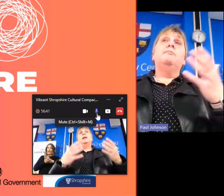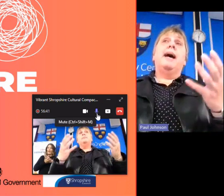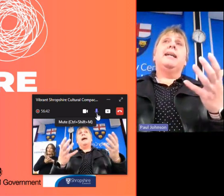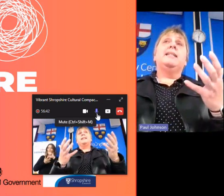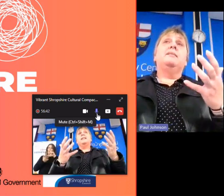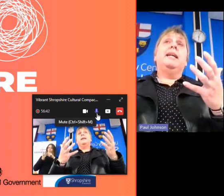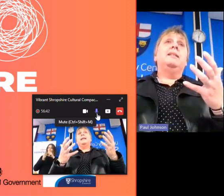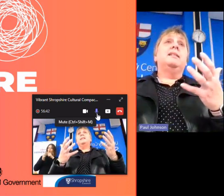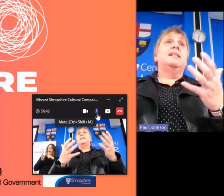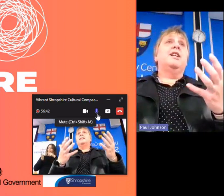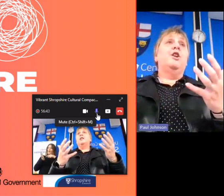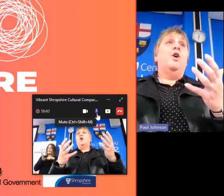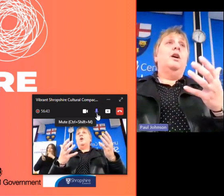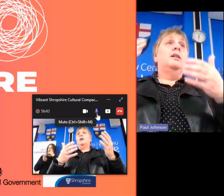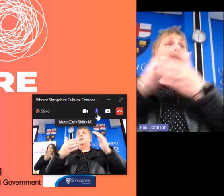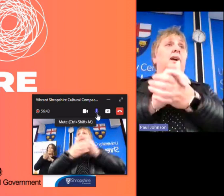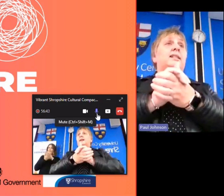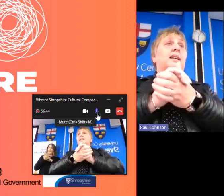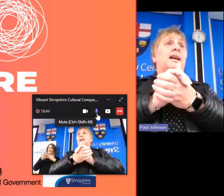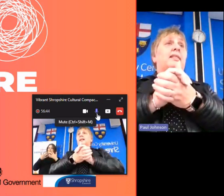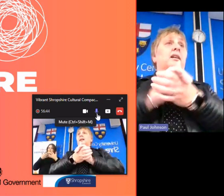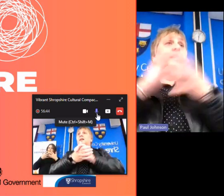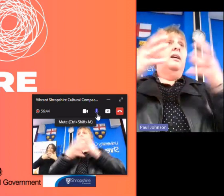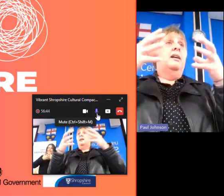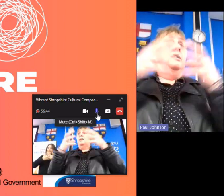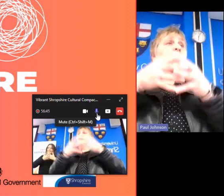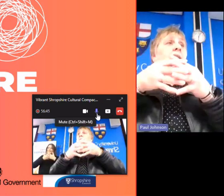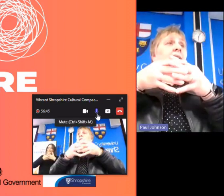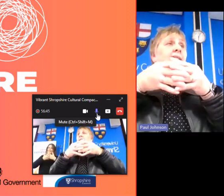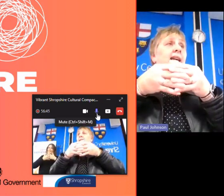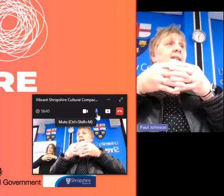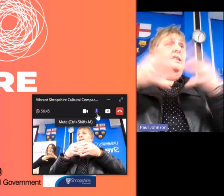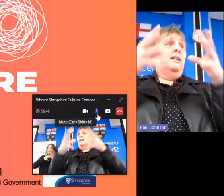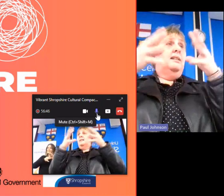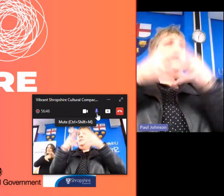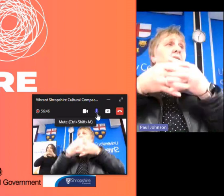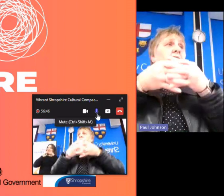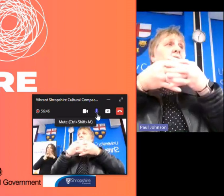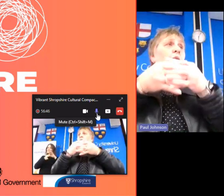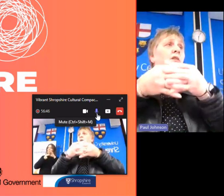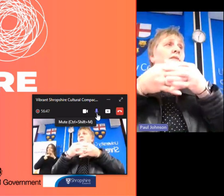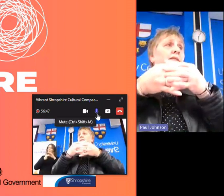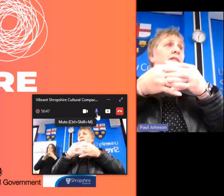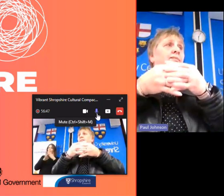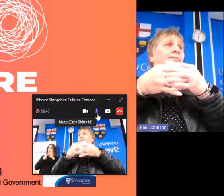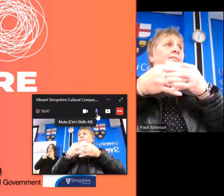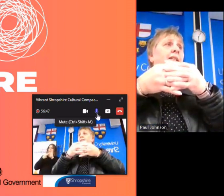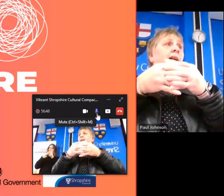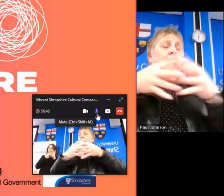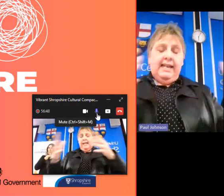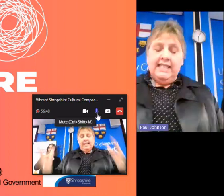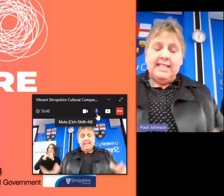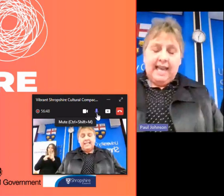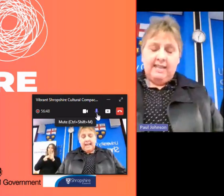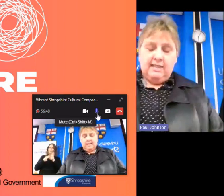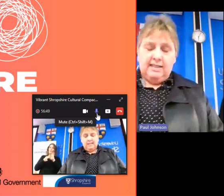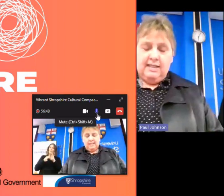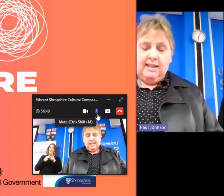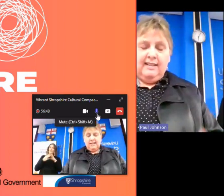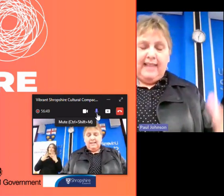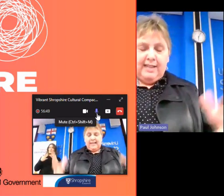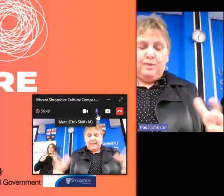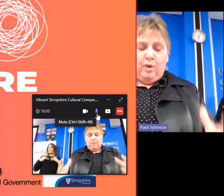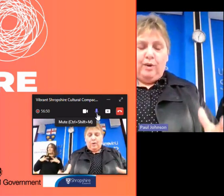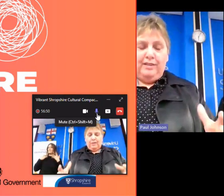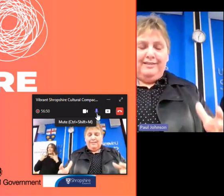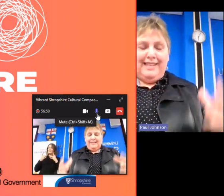compacted means does it not tight together tightly knit tight woven and in a sense